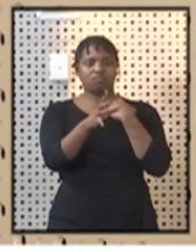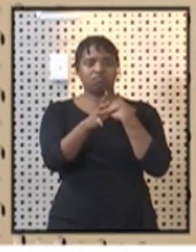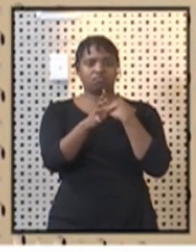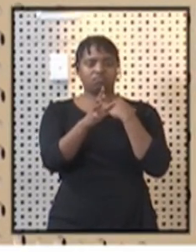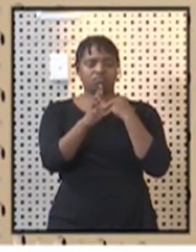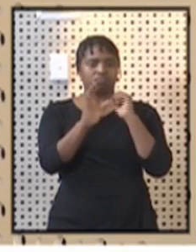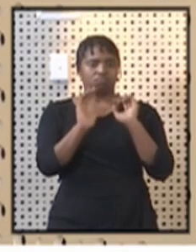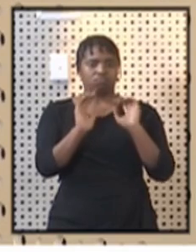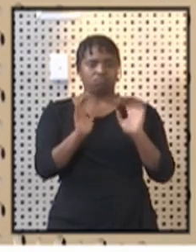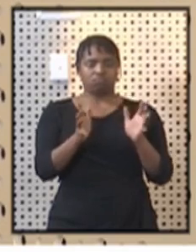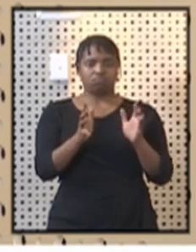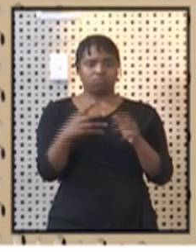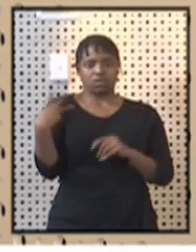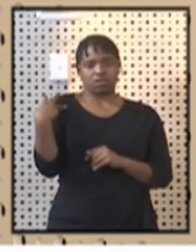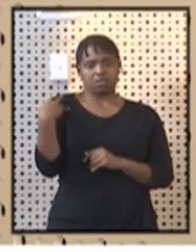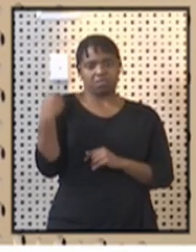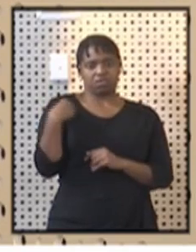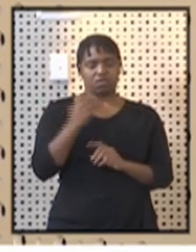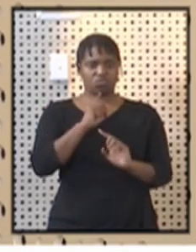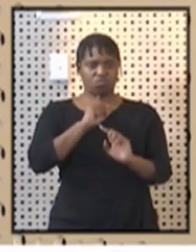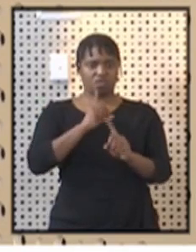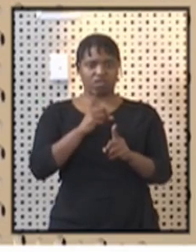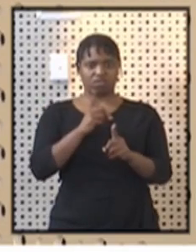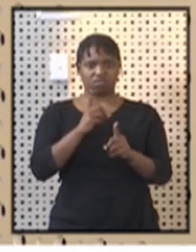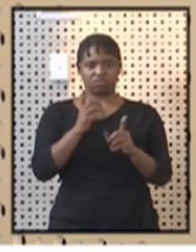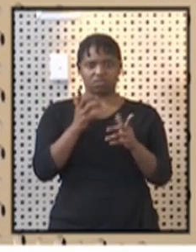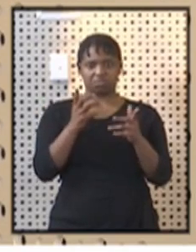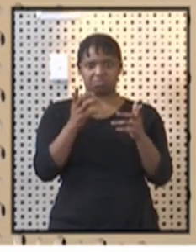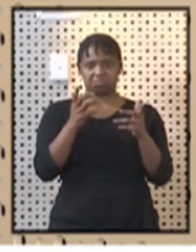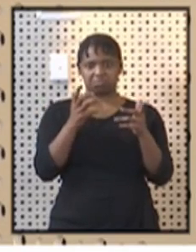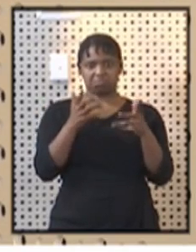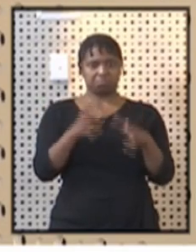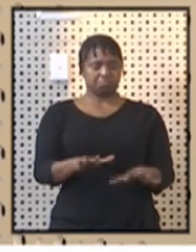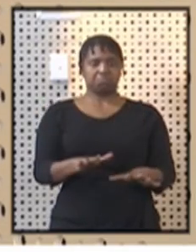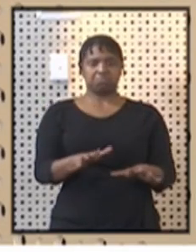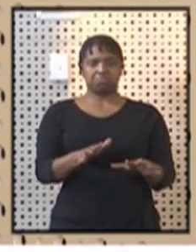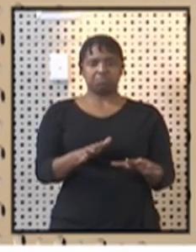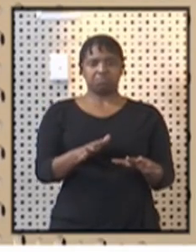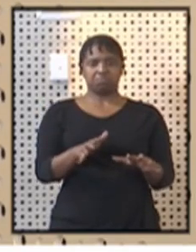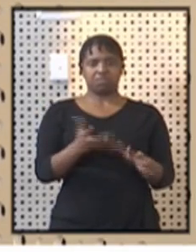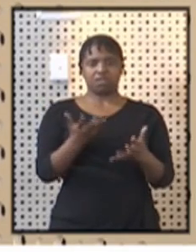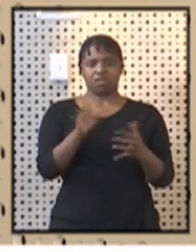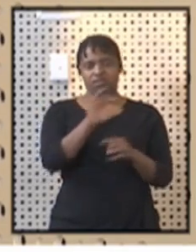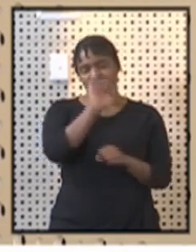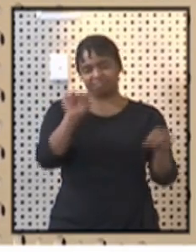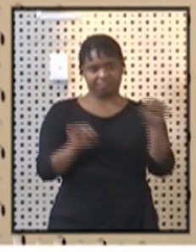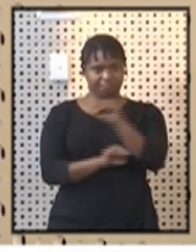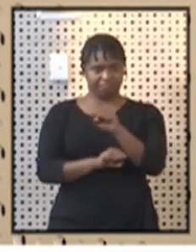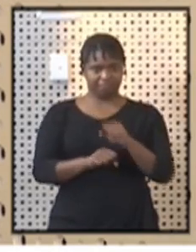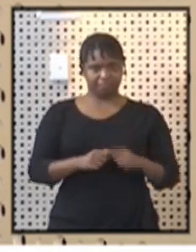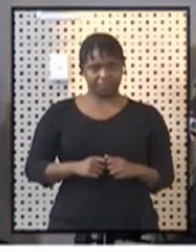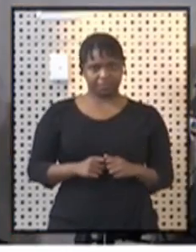And we'll request the minister to answer it. And we'll then call it a day, Minister.